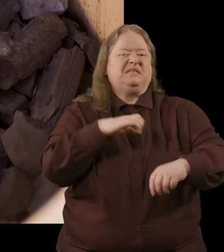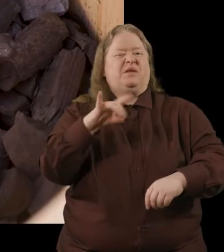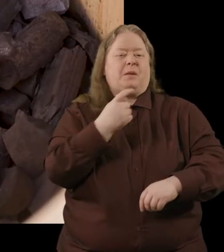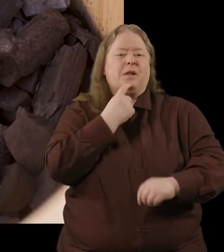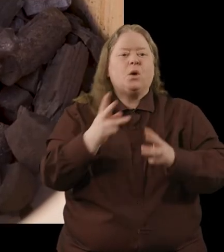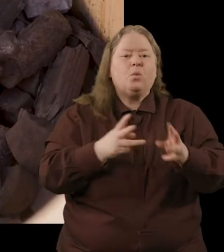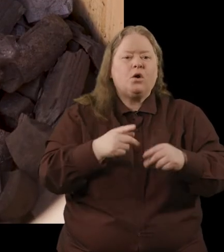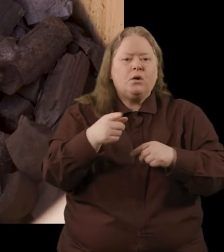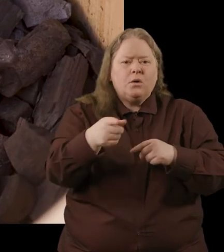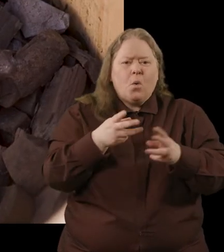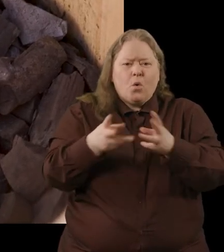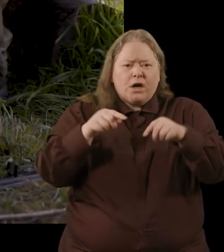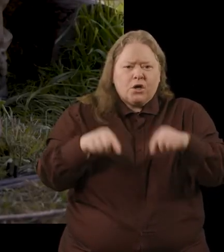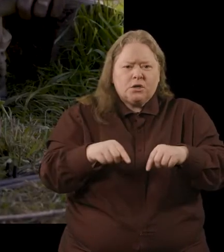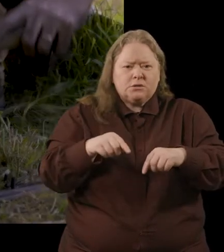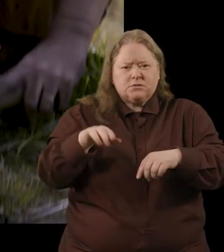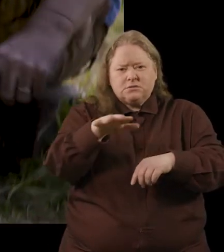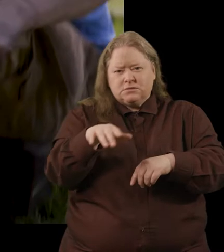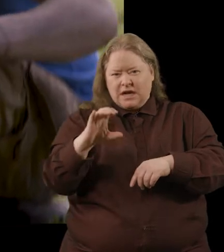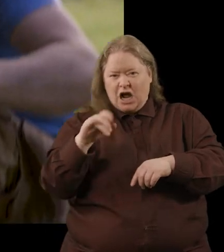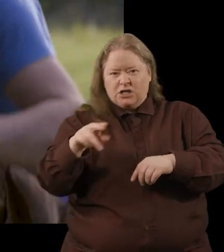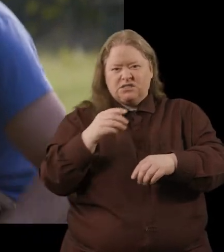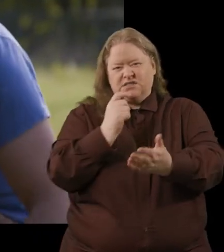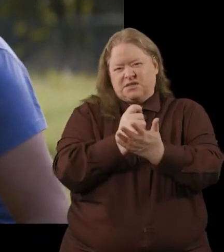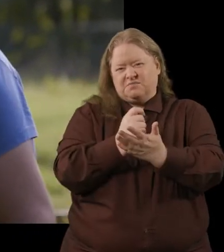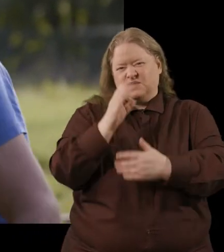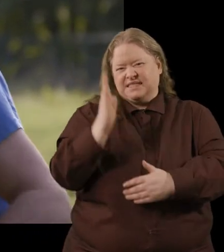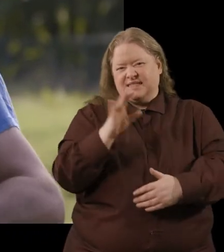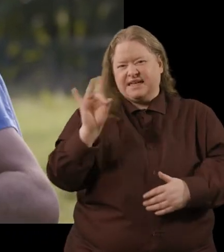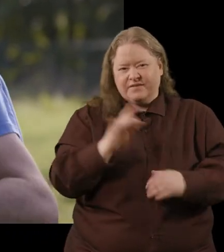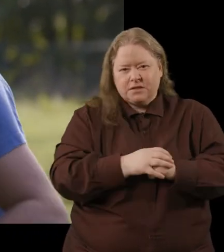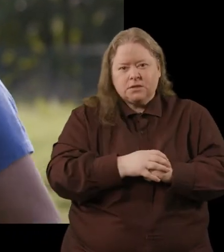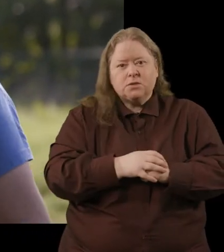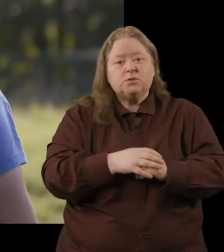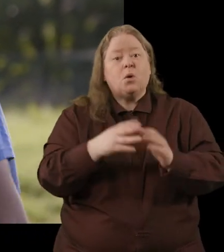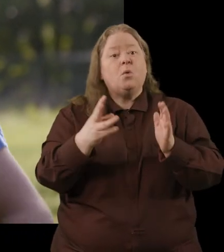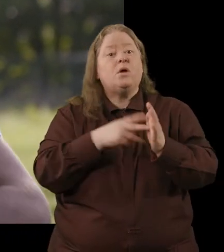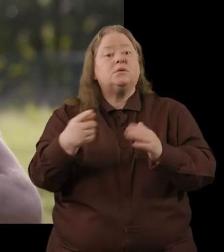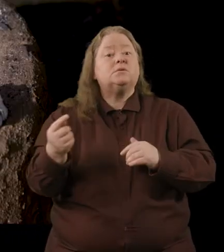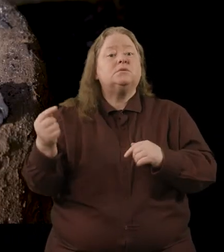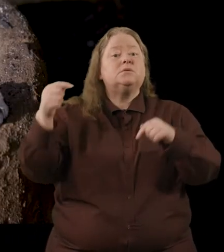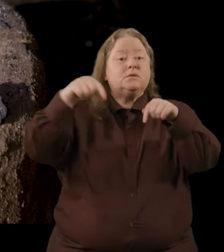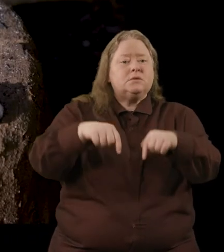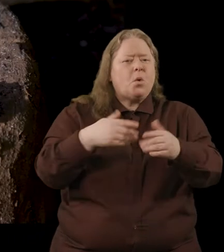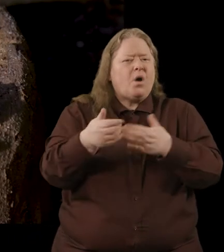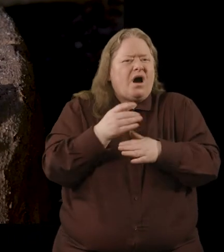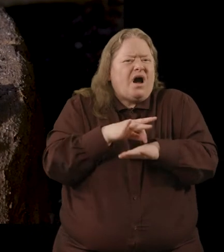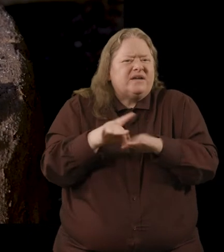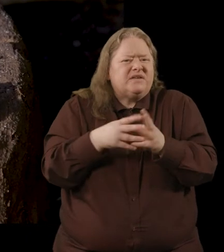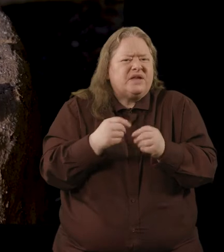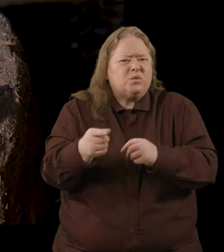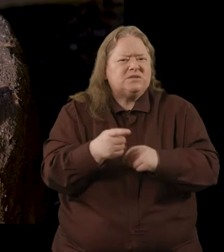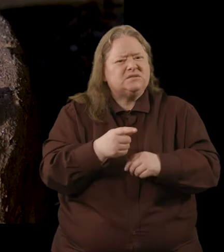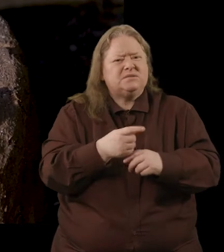at the Cahar at the time of St Kevin. So when they were using the charcoal back then, what kind of objects would the